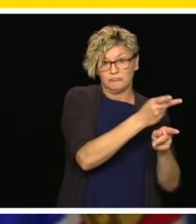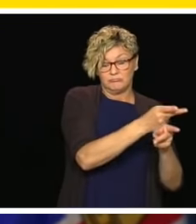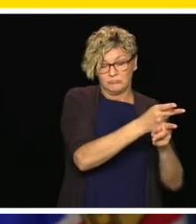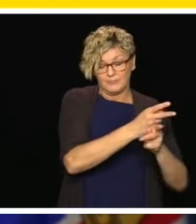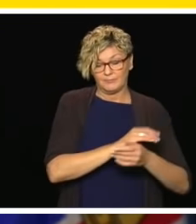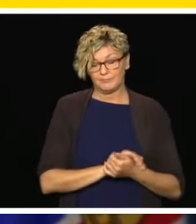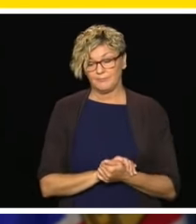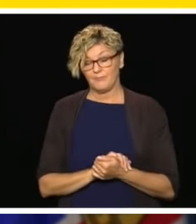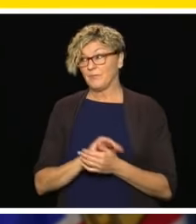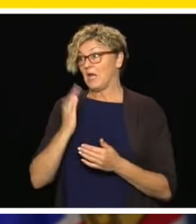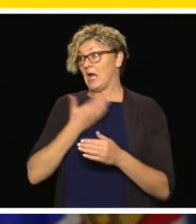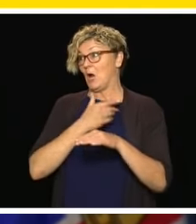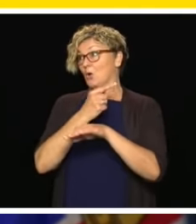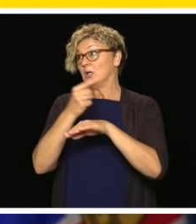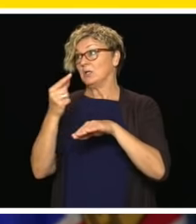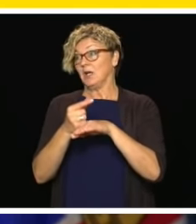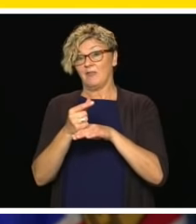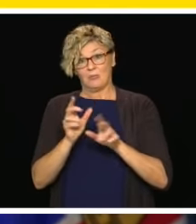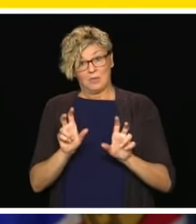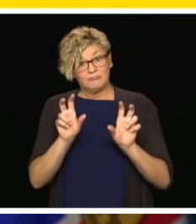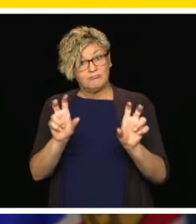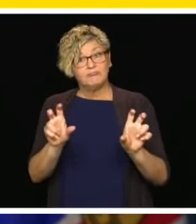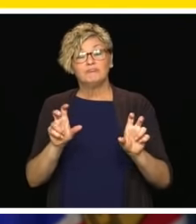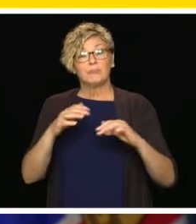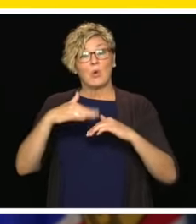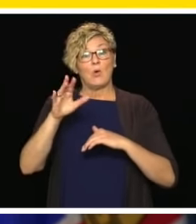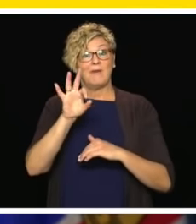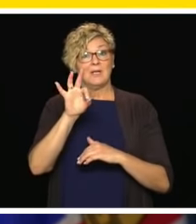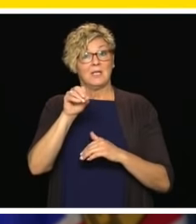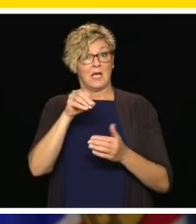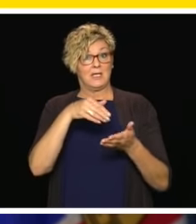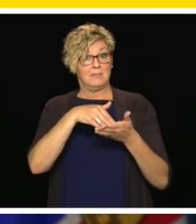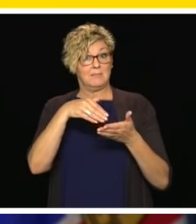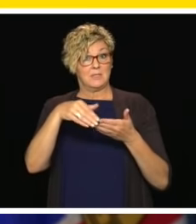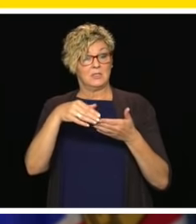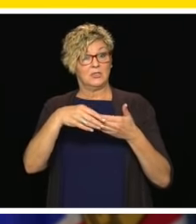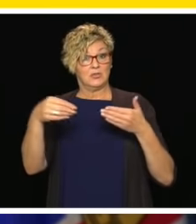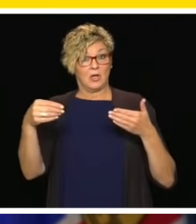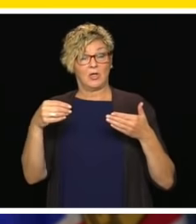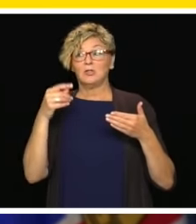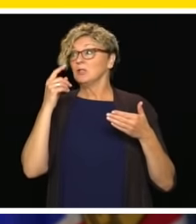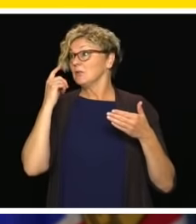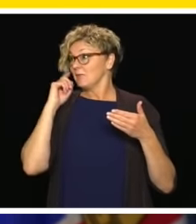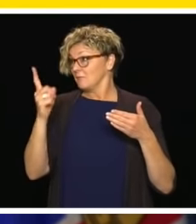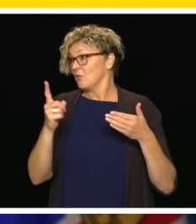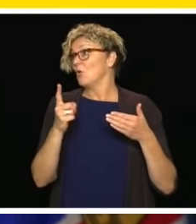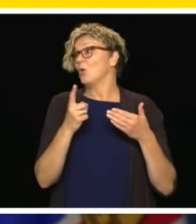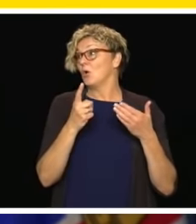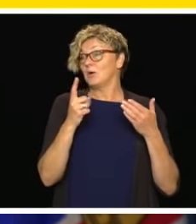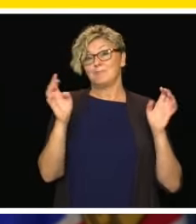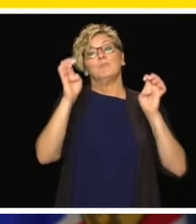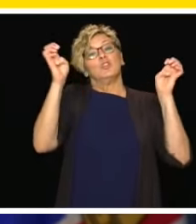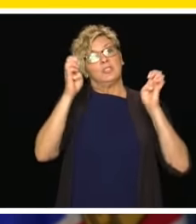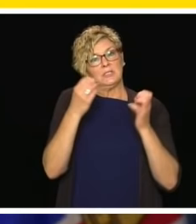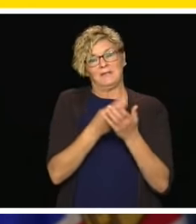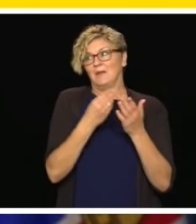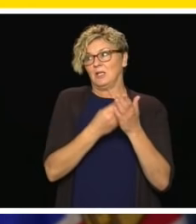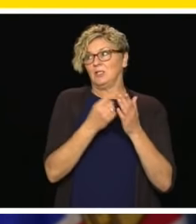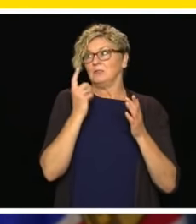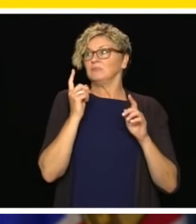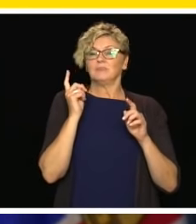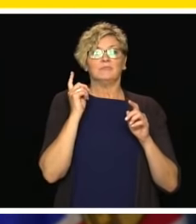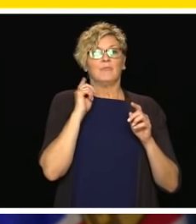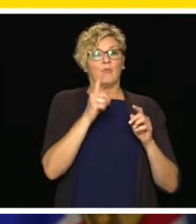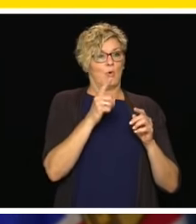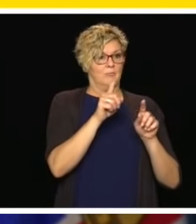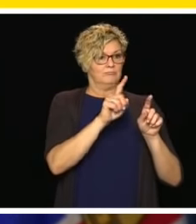until today, our government has invested more than $90 million in those emergency fundings to providers, to maintain their centres, to support